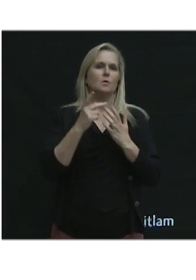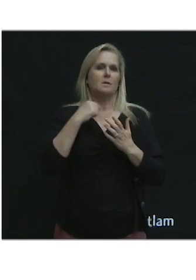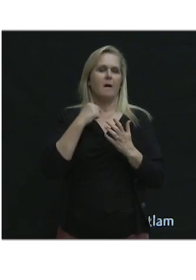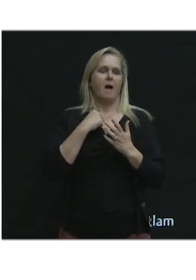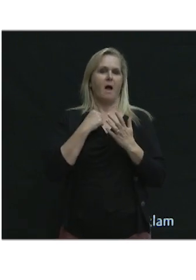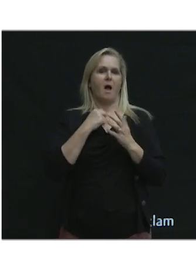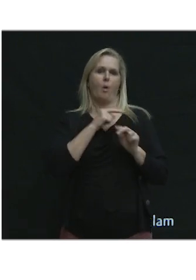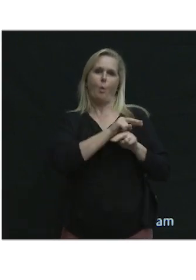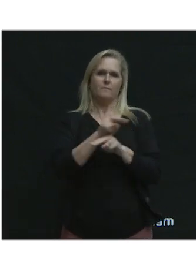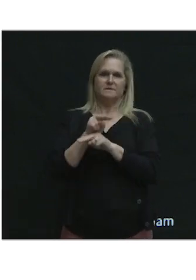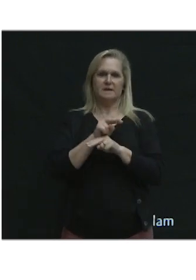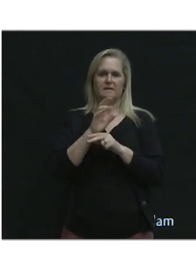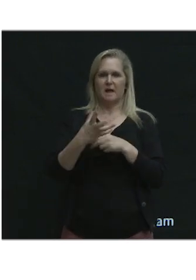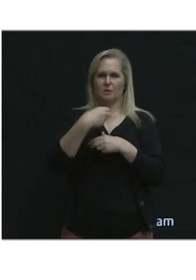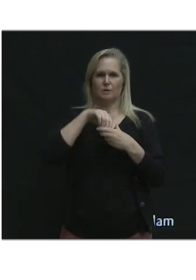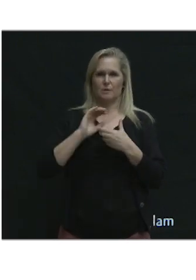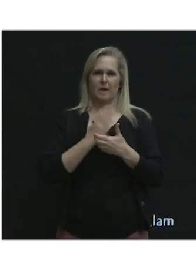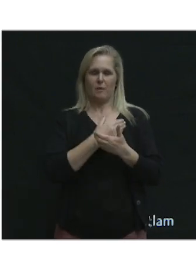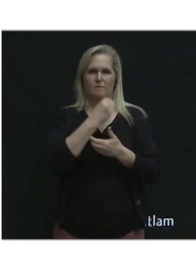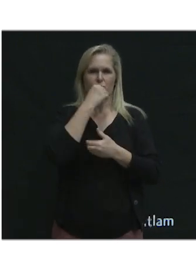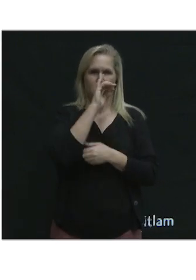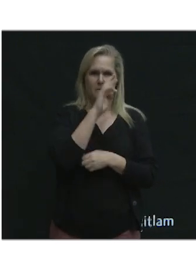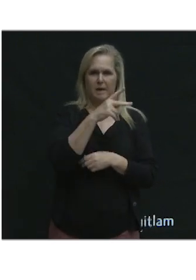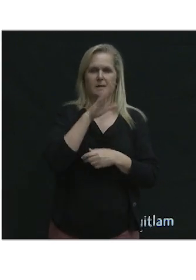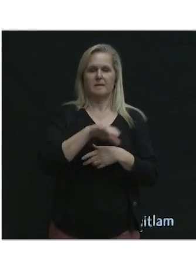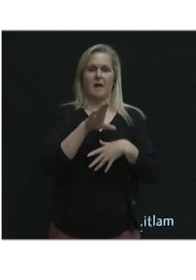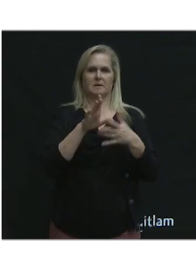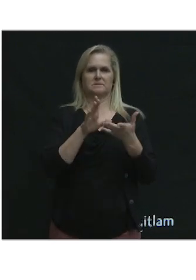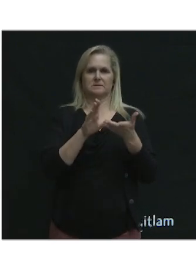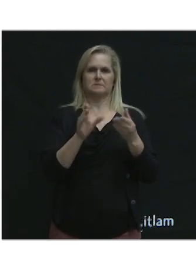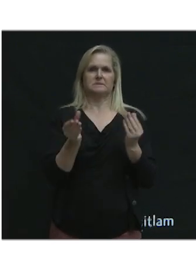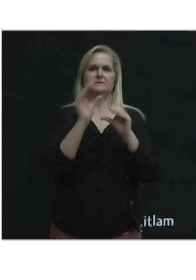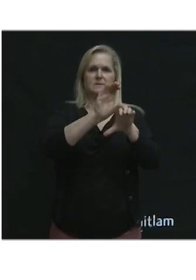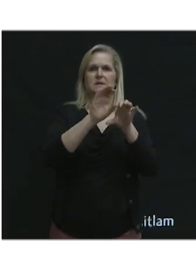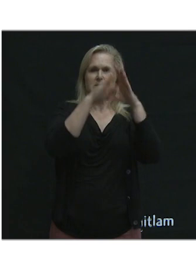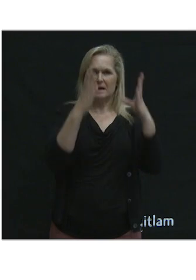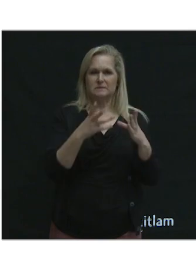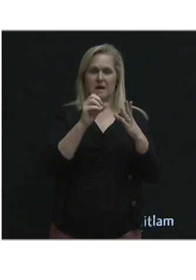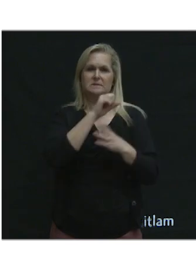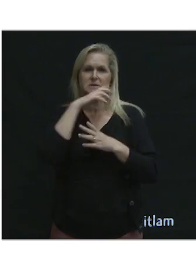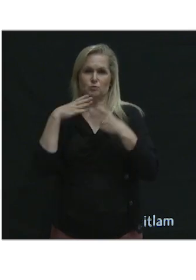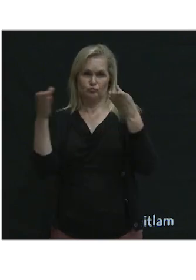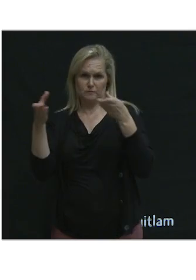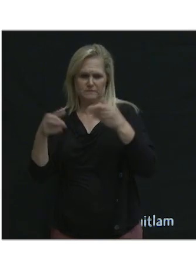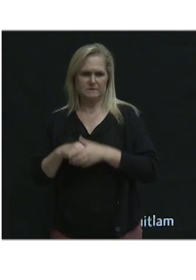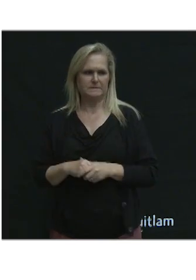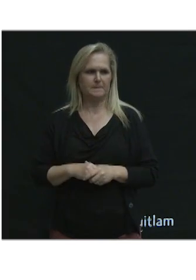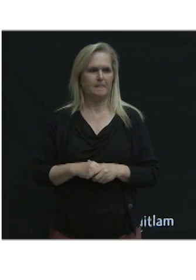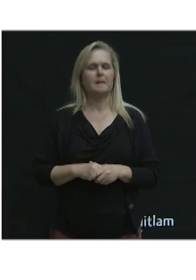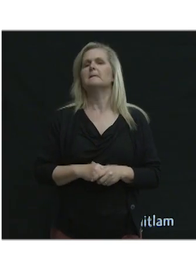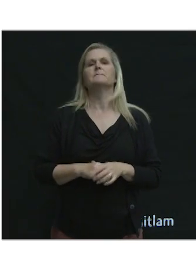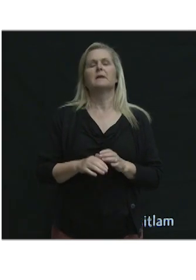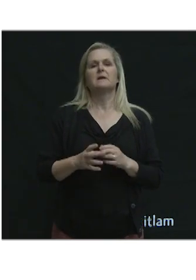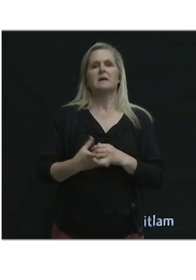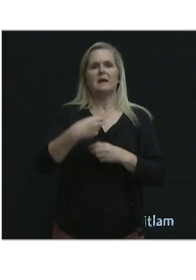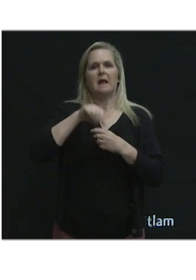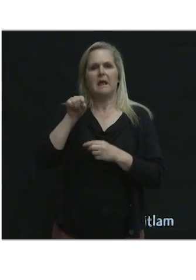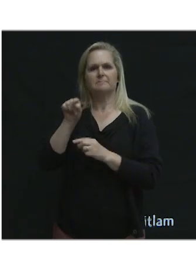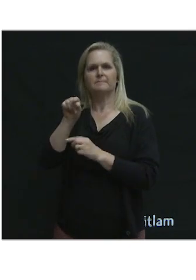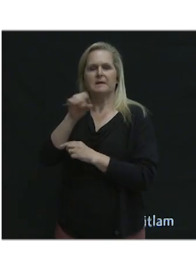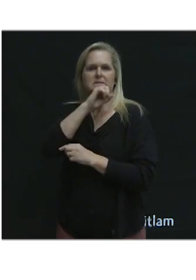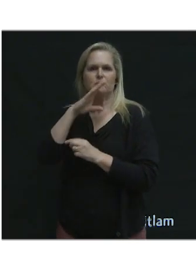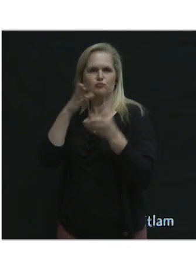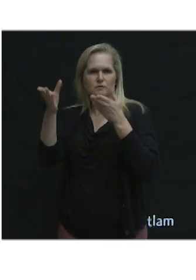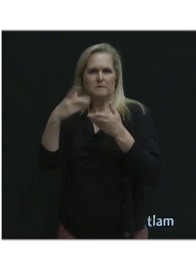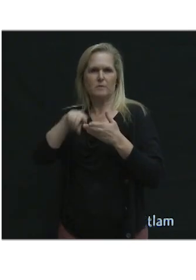I oversee include our food bank, subsidized housing, and senior services. It is in our senior services